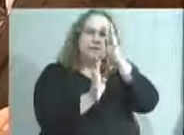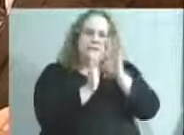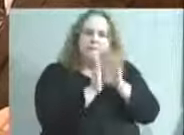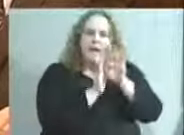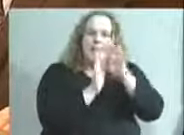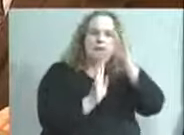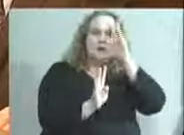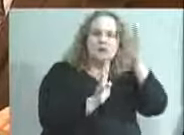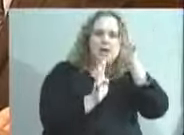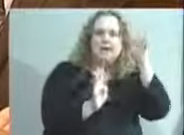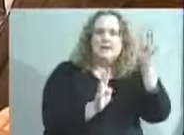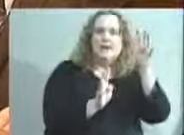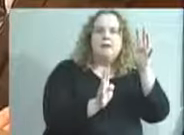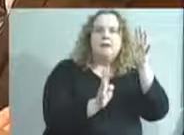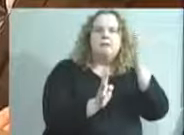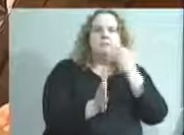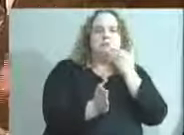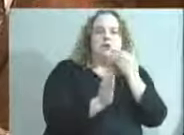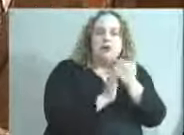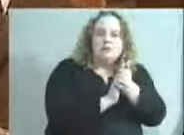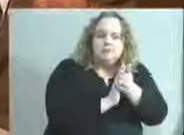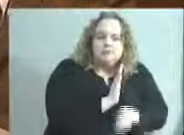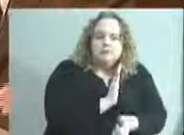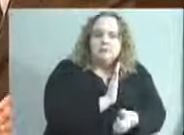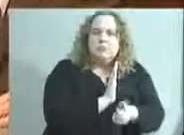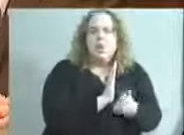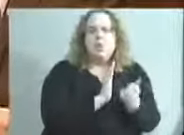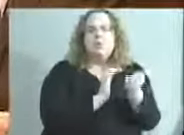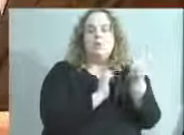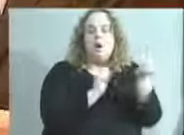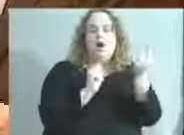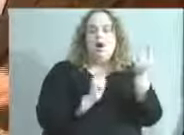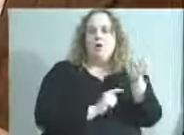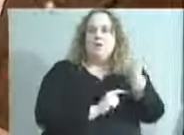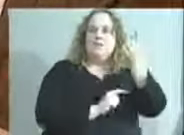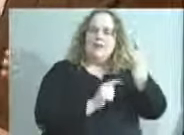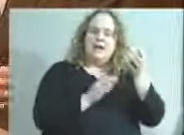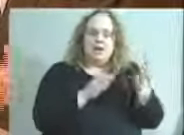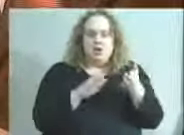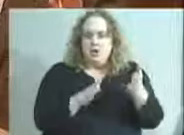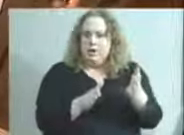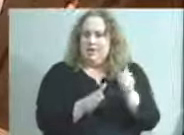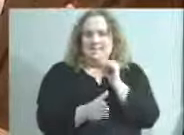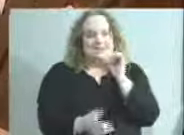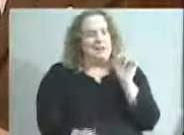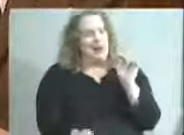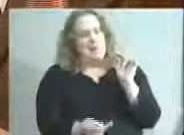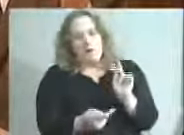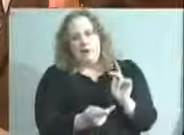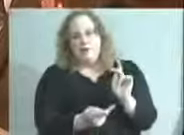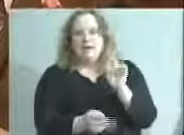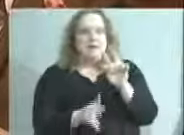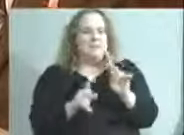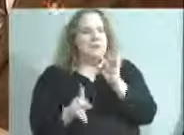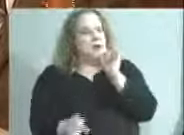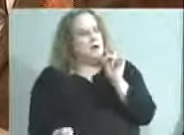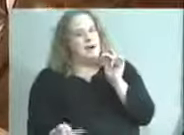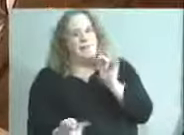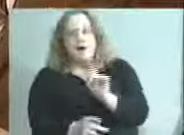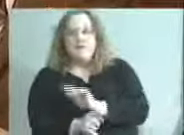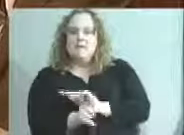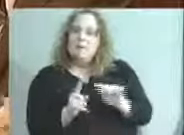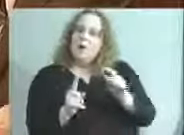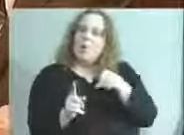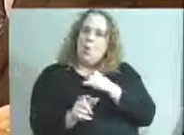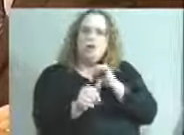workers, engaged citizens, and civic leaders. So, we all know we're on this journey together. It's an imperfect journey full of imperfect people, but we're getting after it and